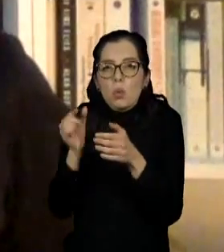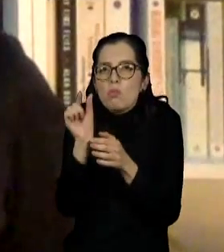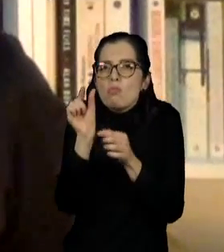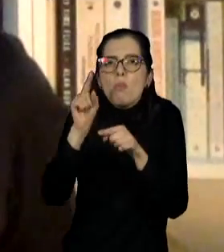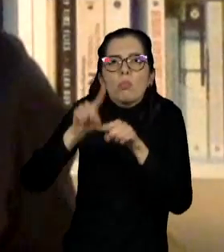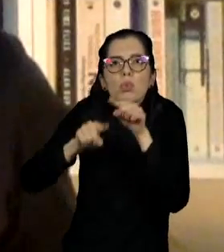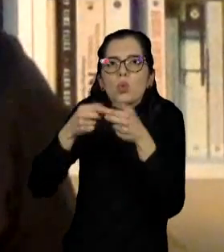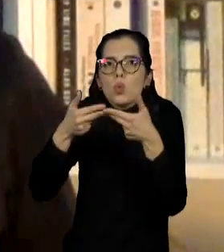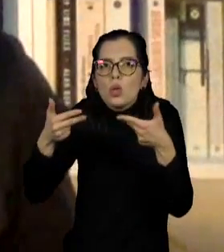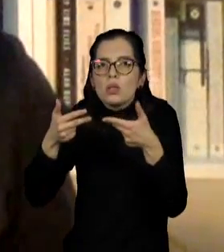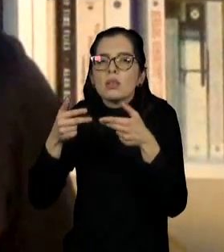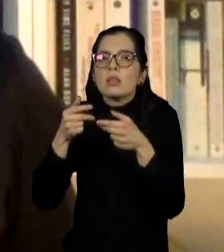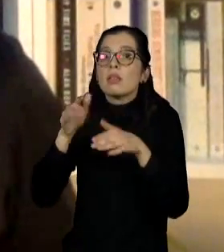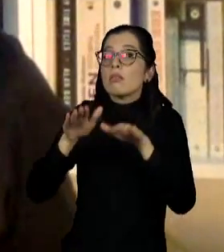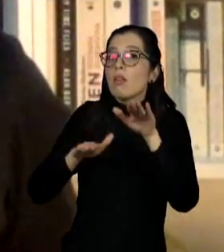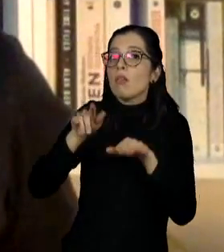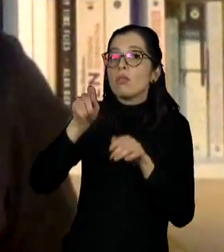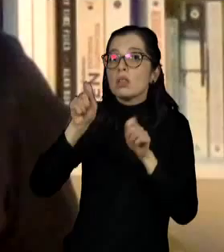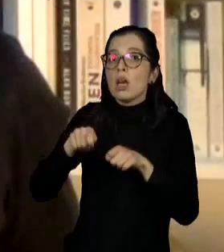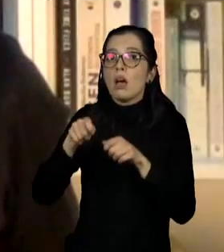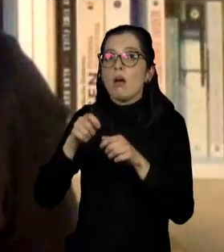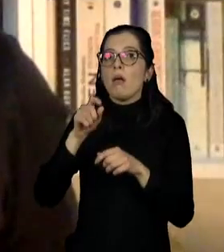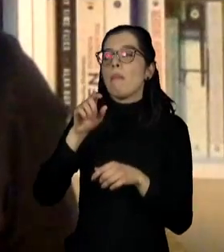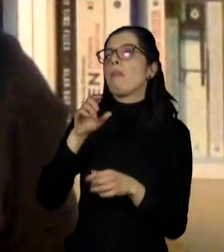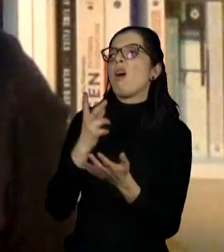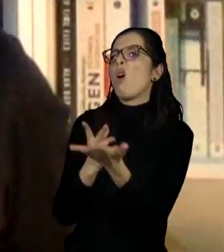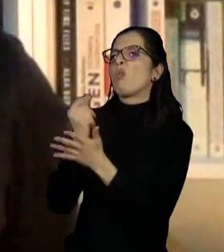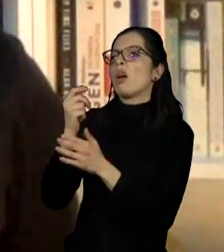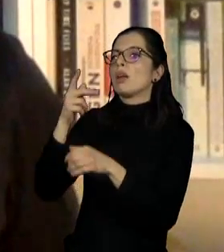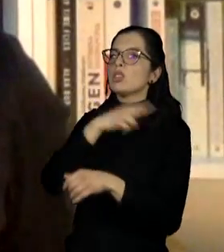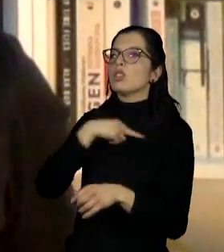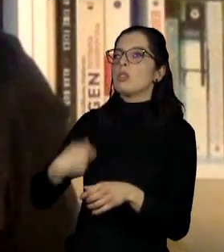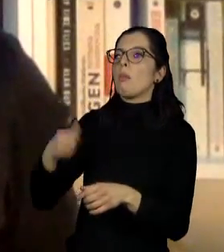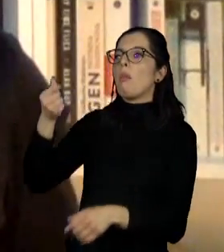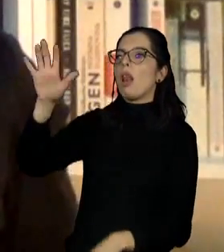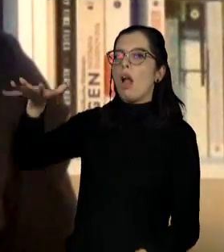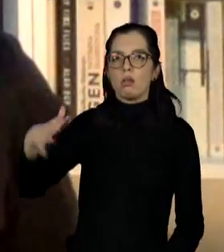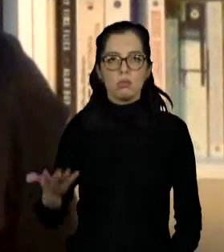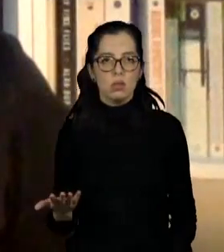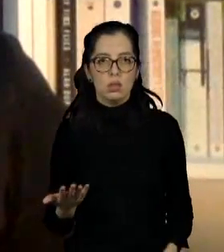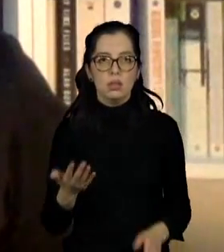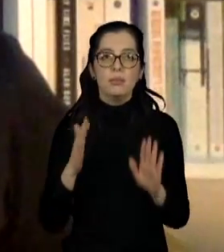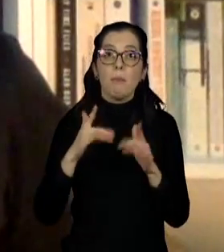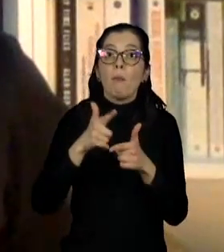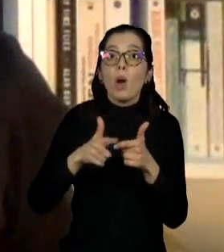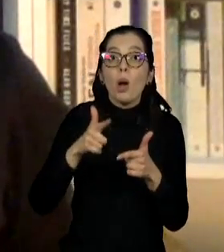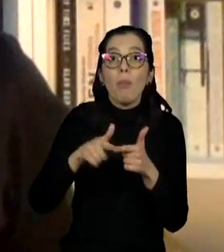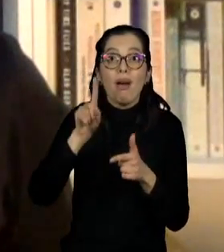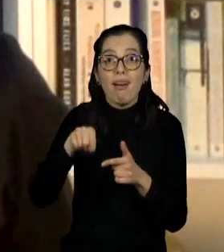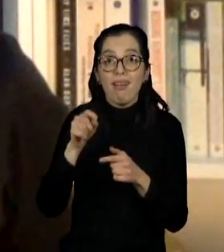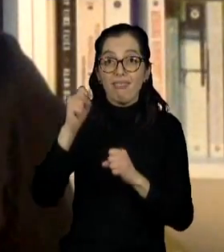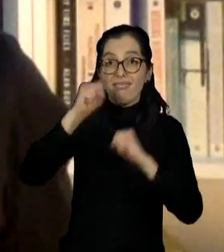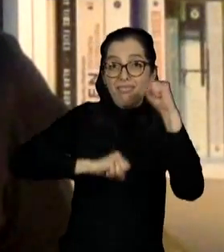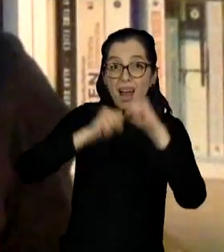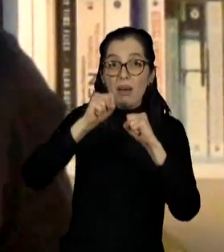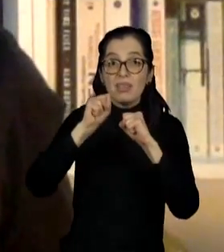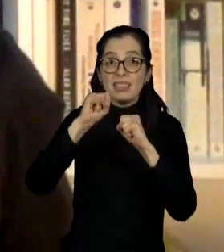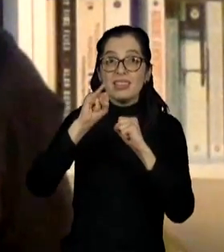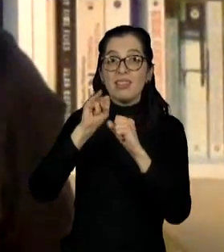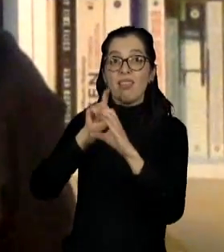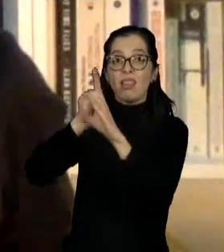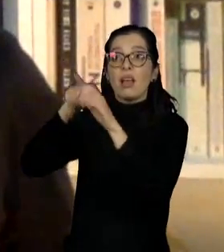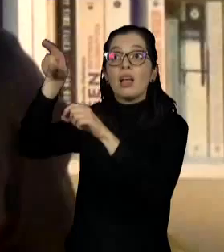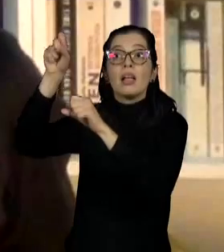and maybe you are producing it very cheaply in China. The problem is that if that factory in China has a problem